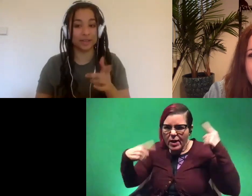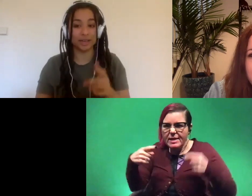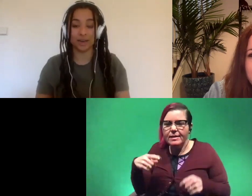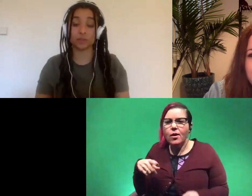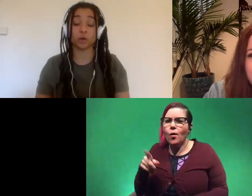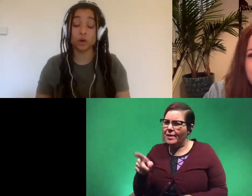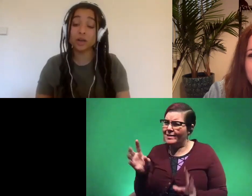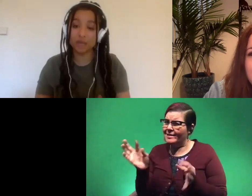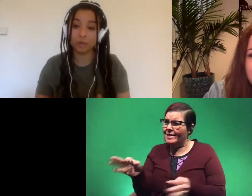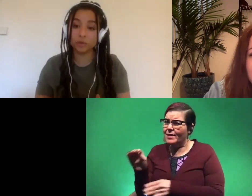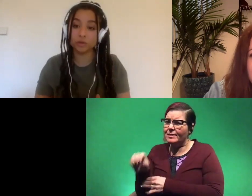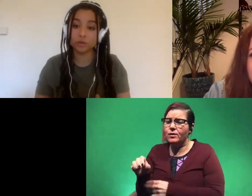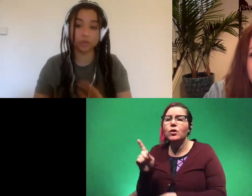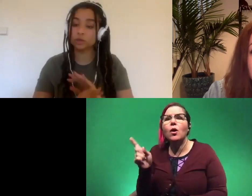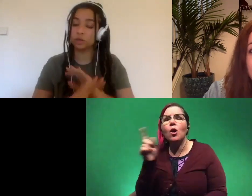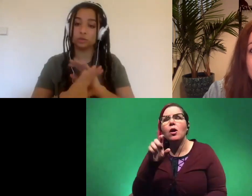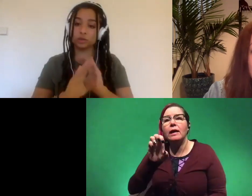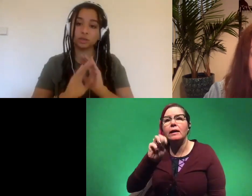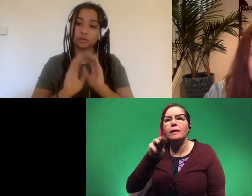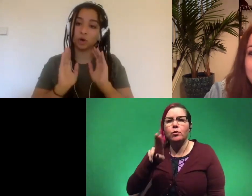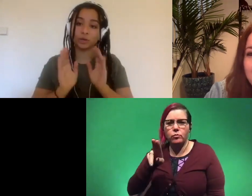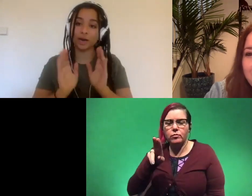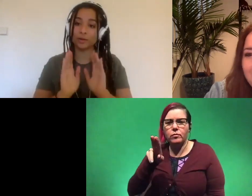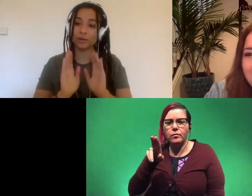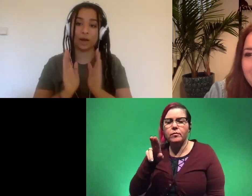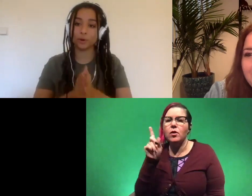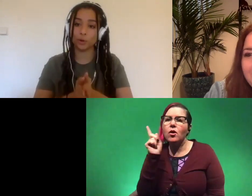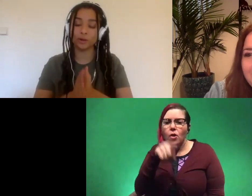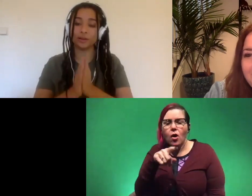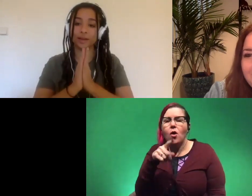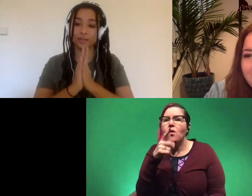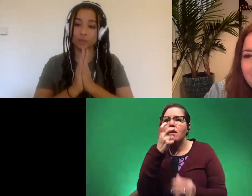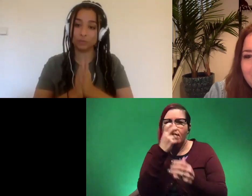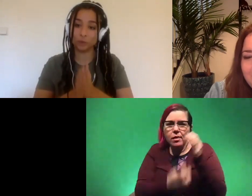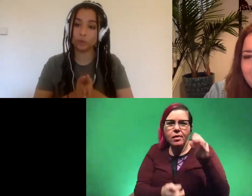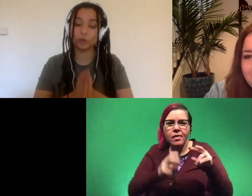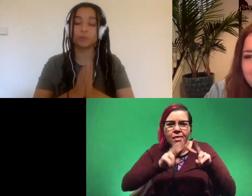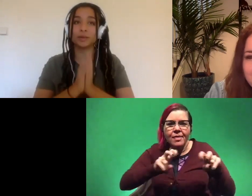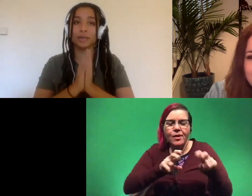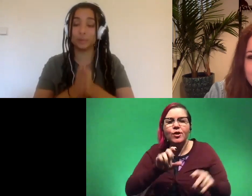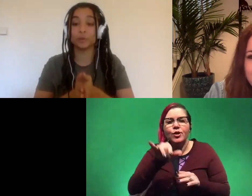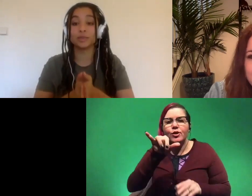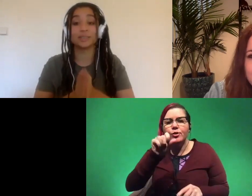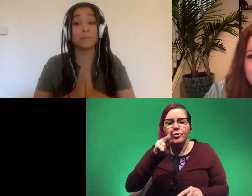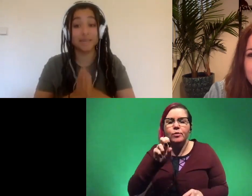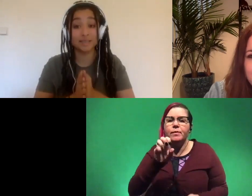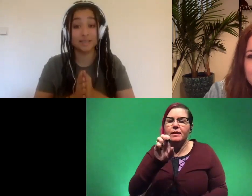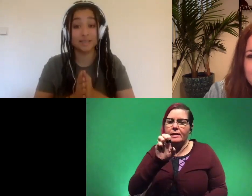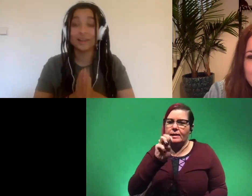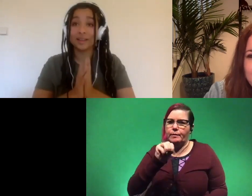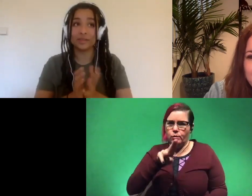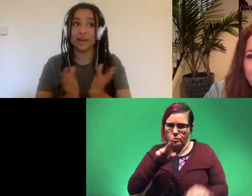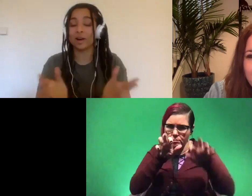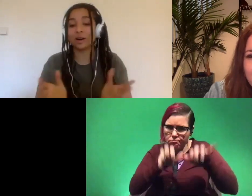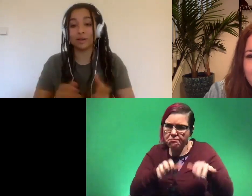definitely a dinosaur go look at emus like just just go down the rabbit hole that is youtube emus it's amazing